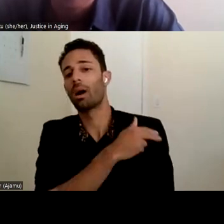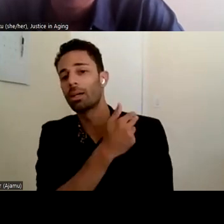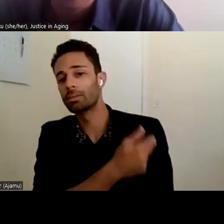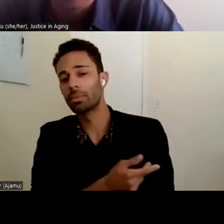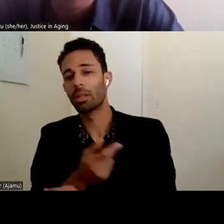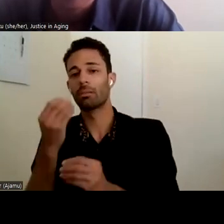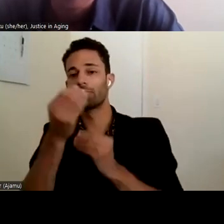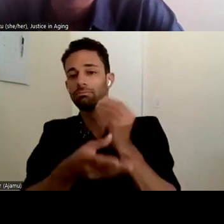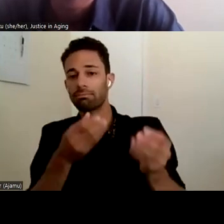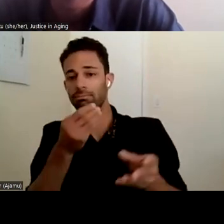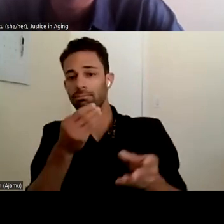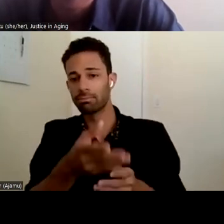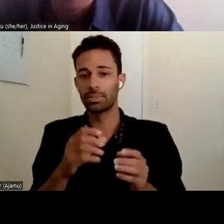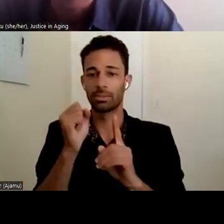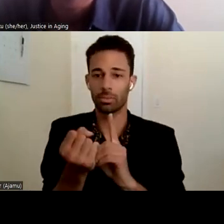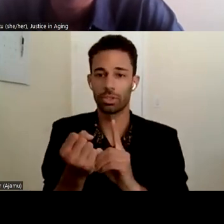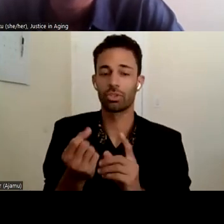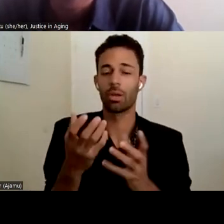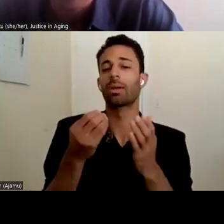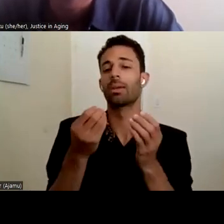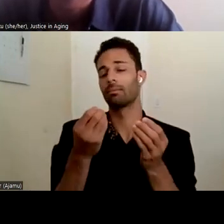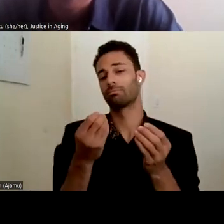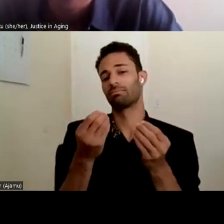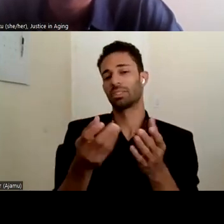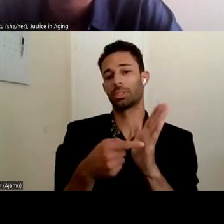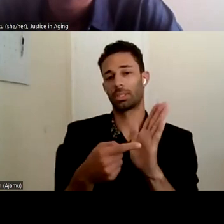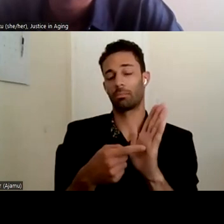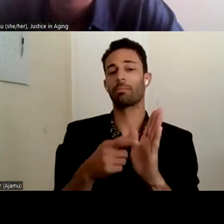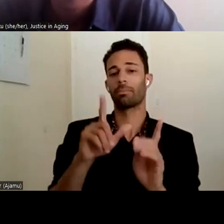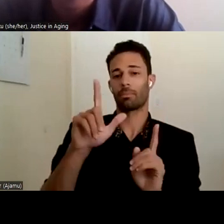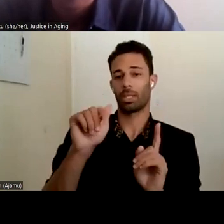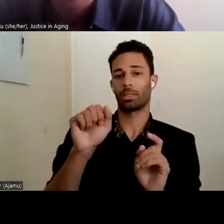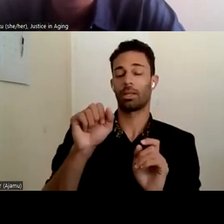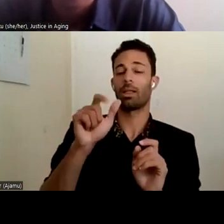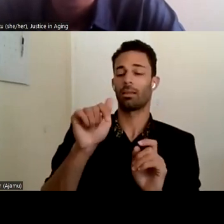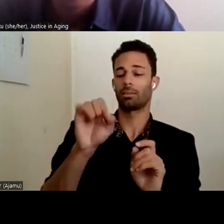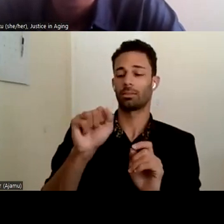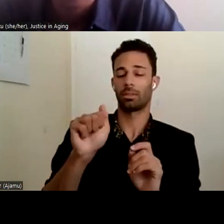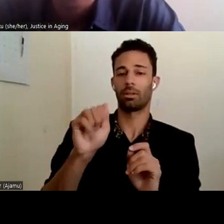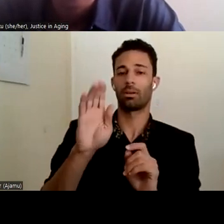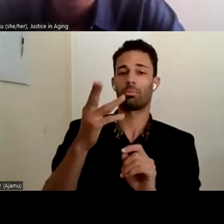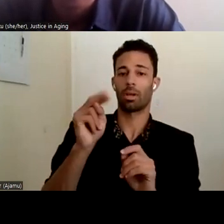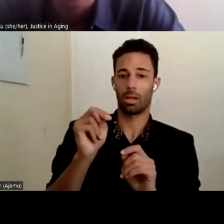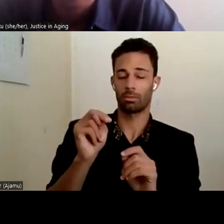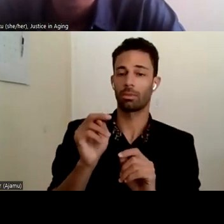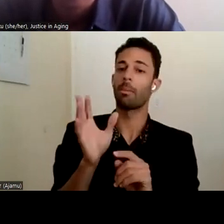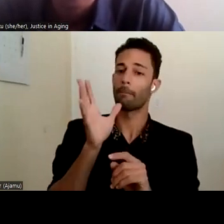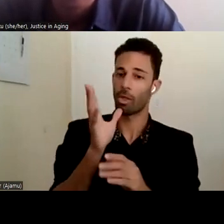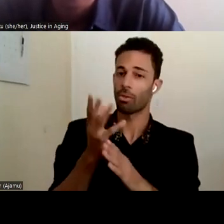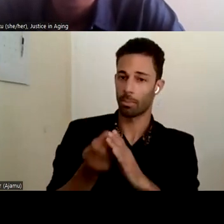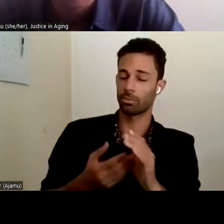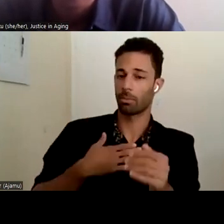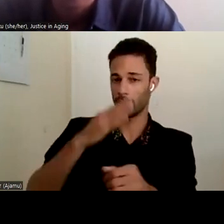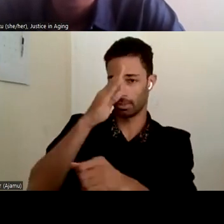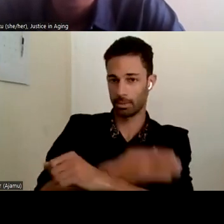want to give you an example. I, Lisa Brown, who is the mother who has passed away of my son, Alex,